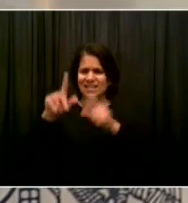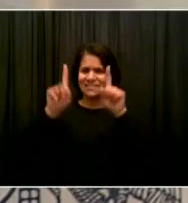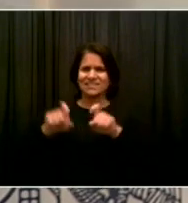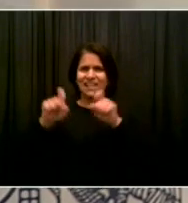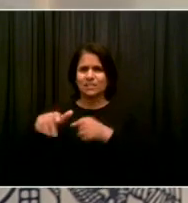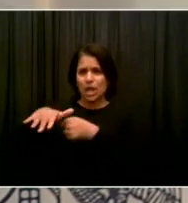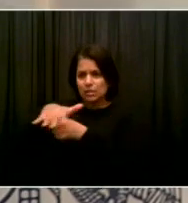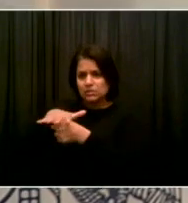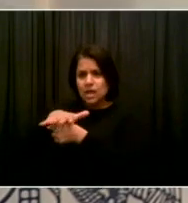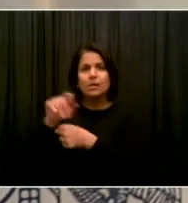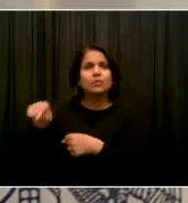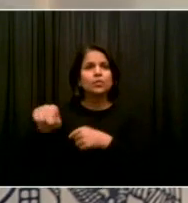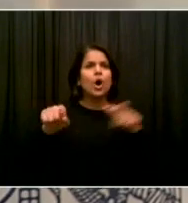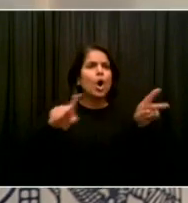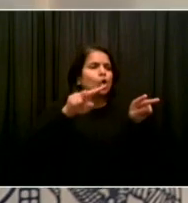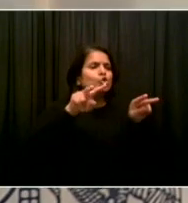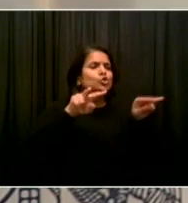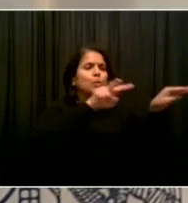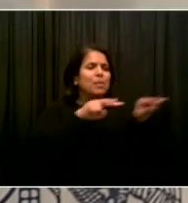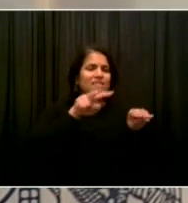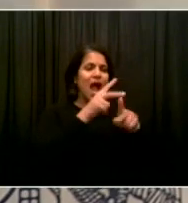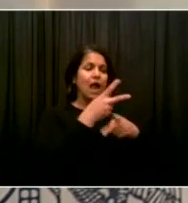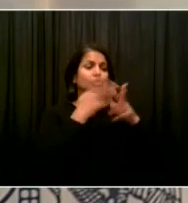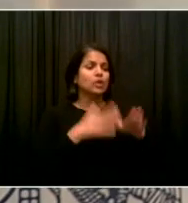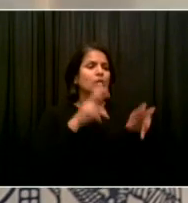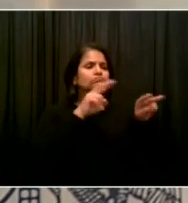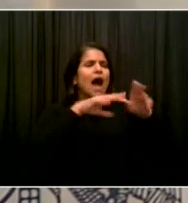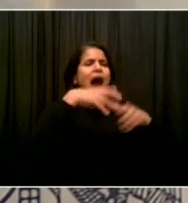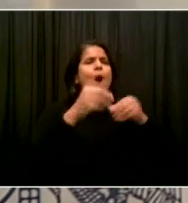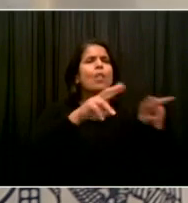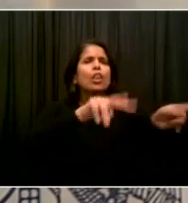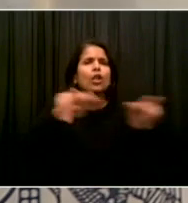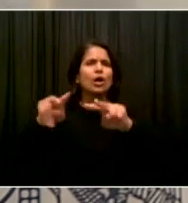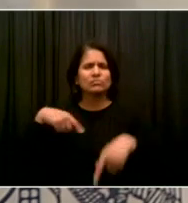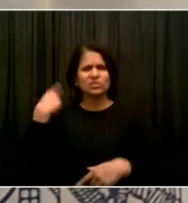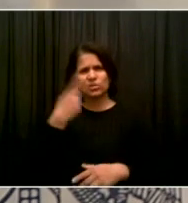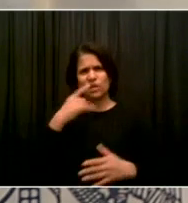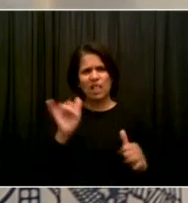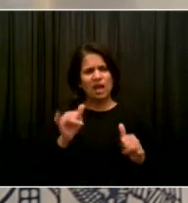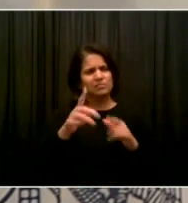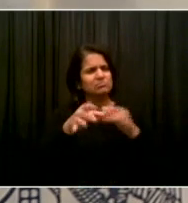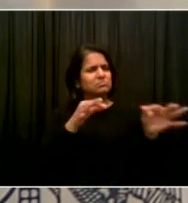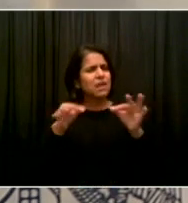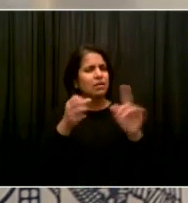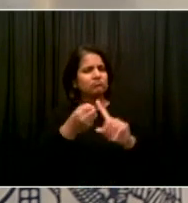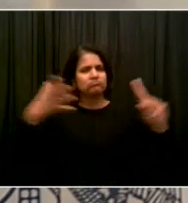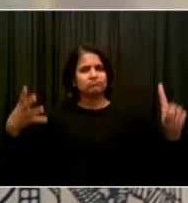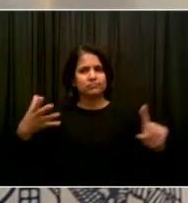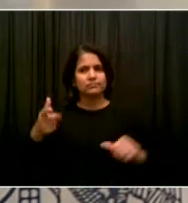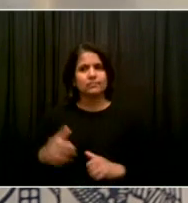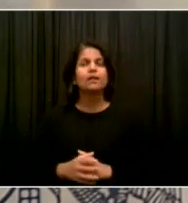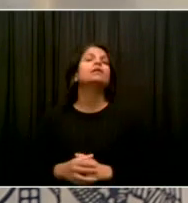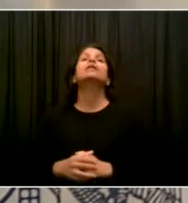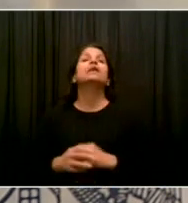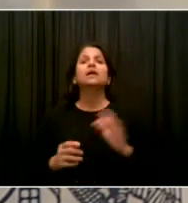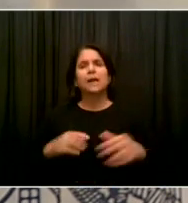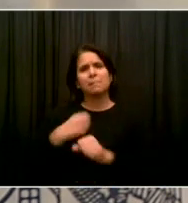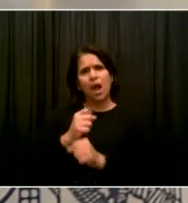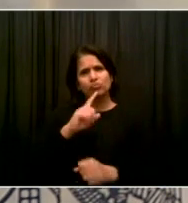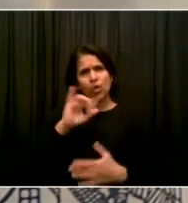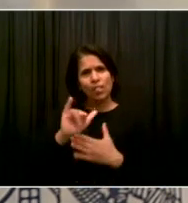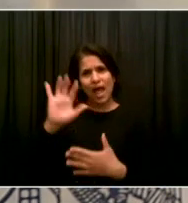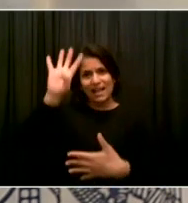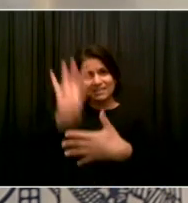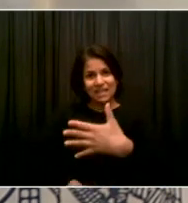testing sites beyond just making sure that they are where they say they're going to be and keep their